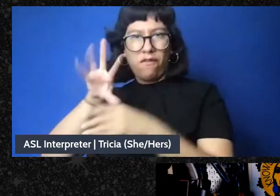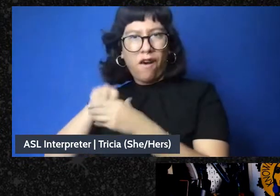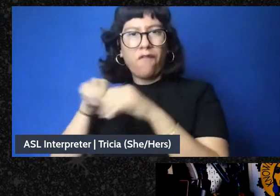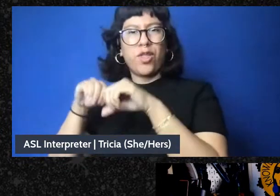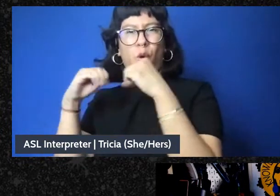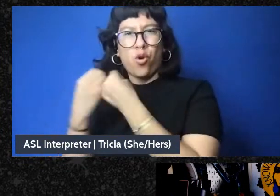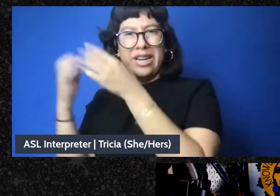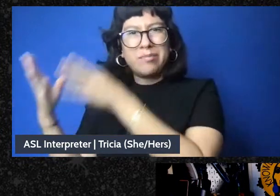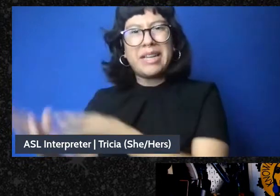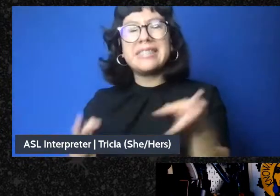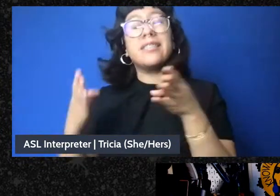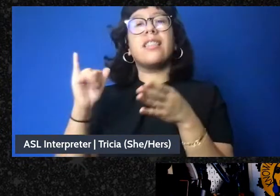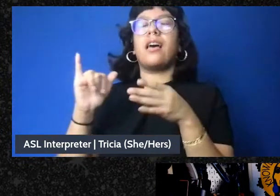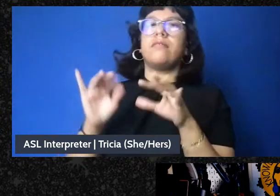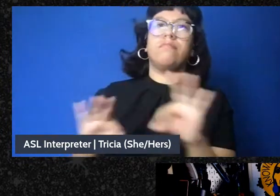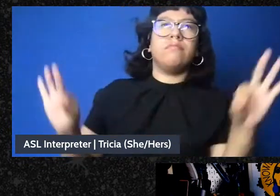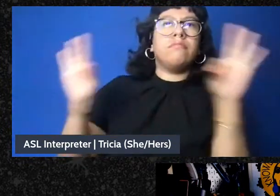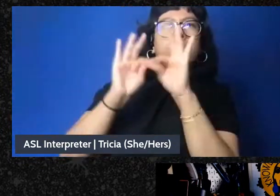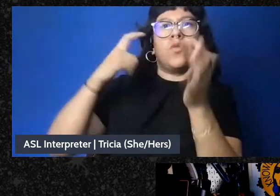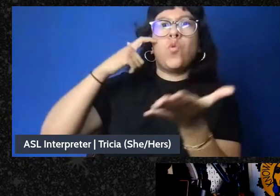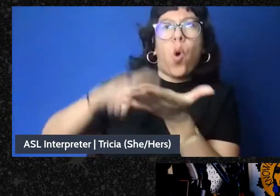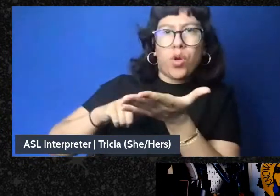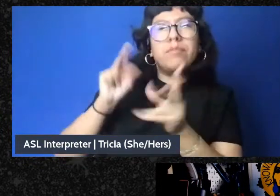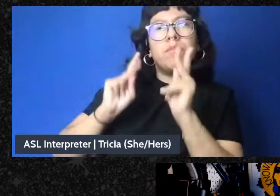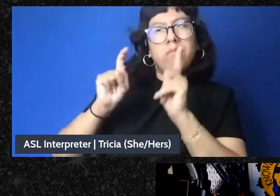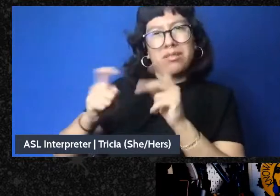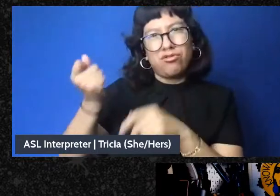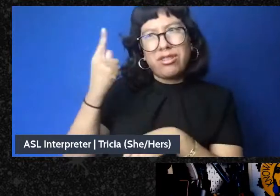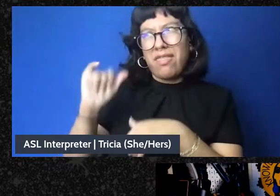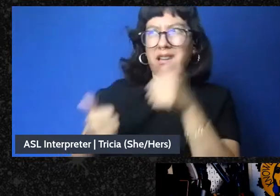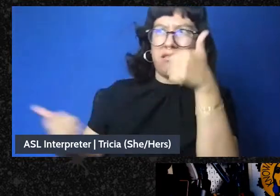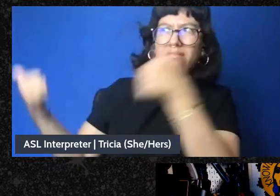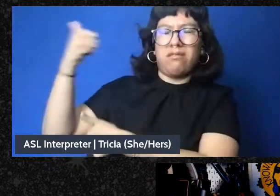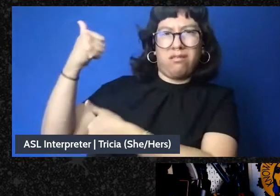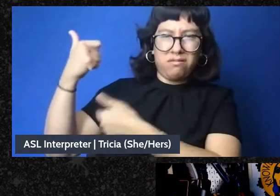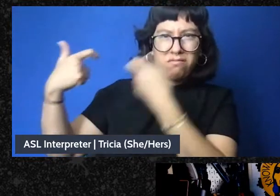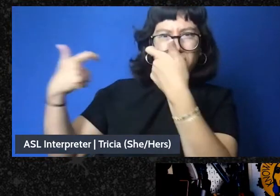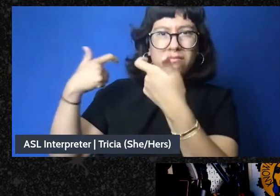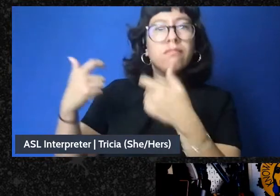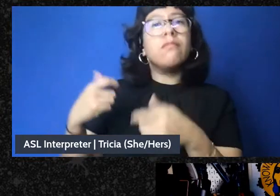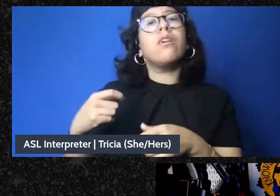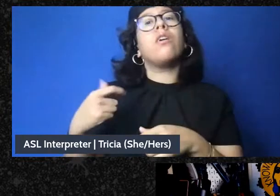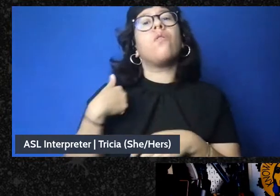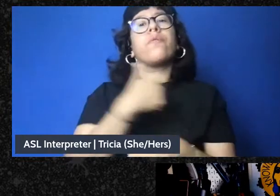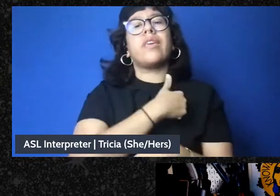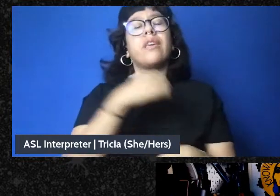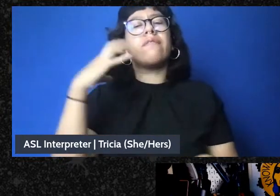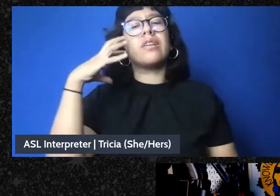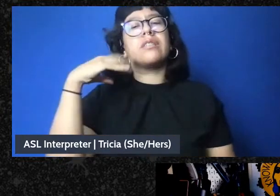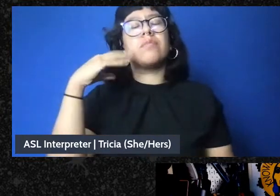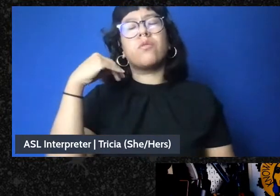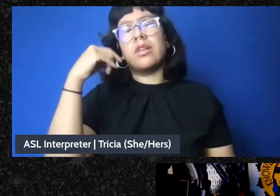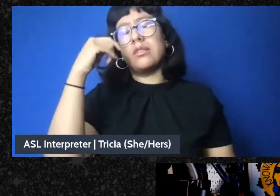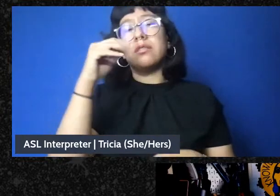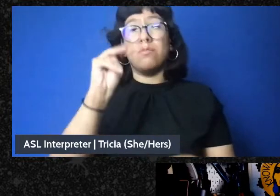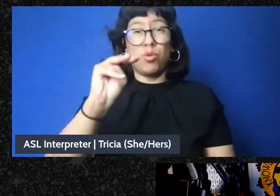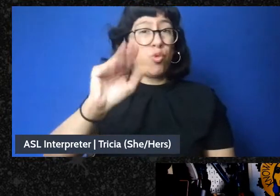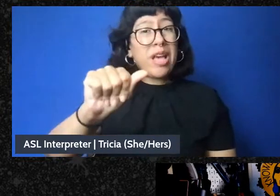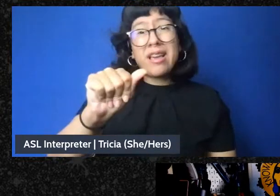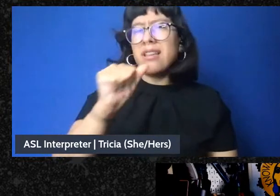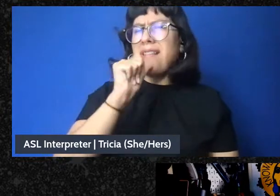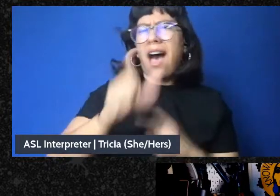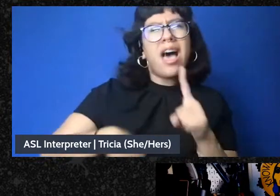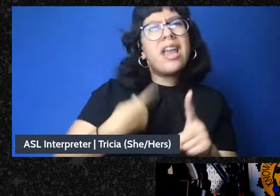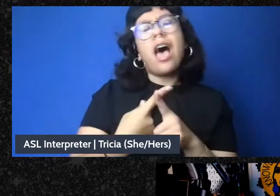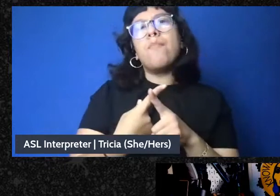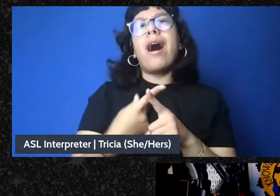on a practical organizational level that people need to understand. More than anything, we've experienced that mutual aid is not just about